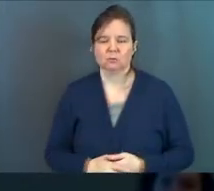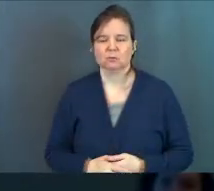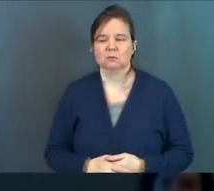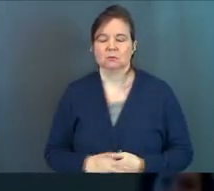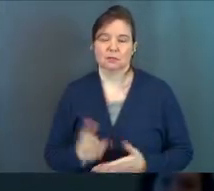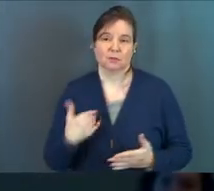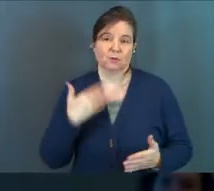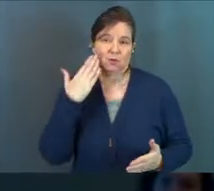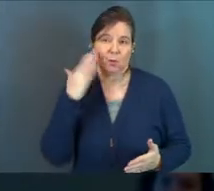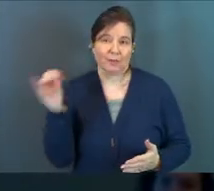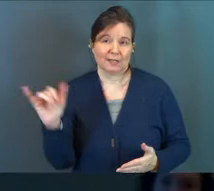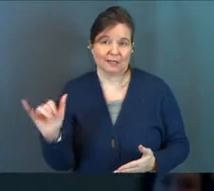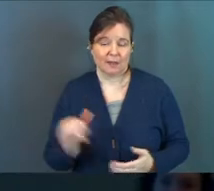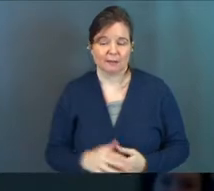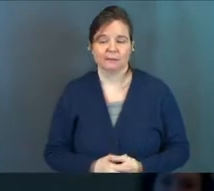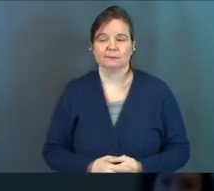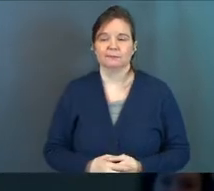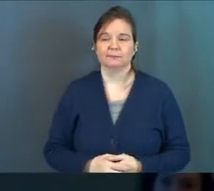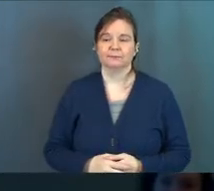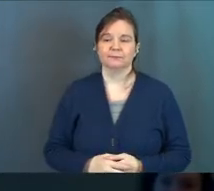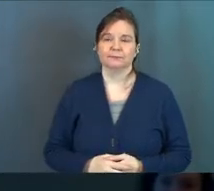And some of you guys know what that's like.